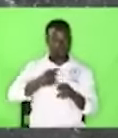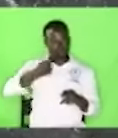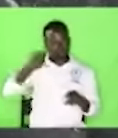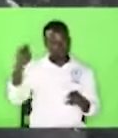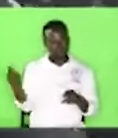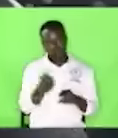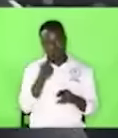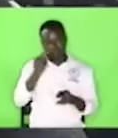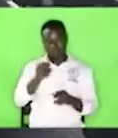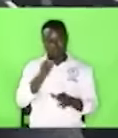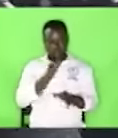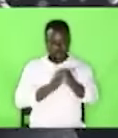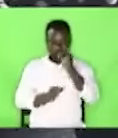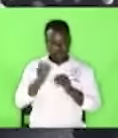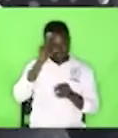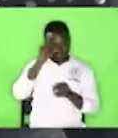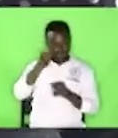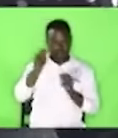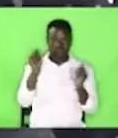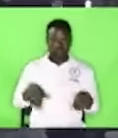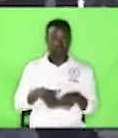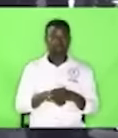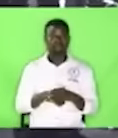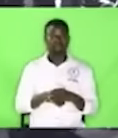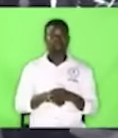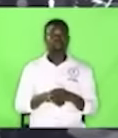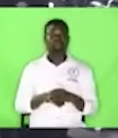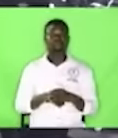stand in for you. Your name stands in for you.